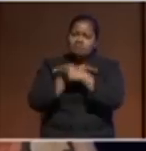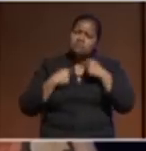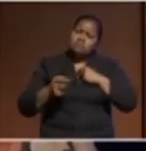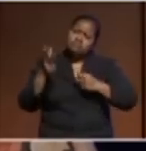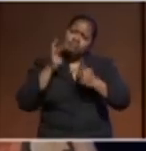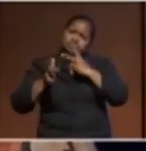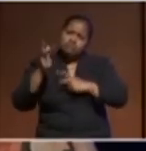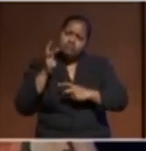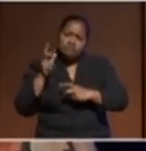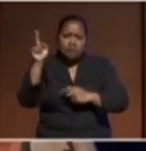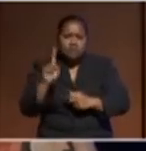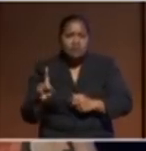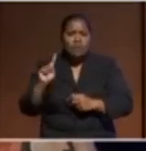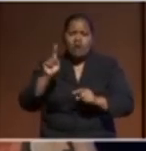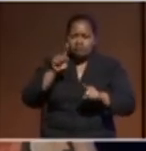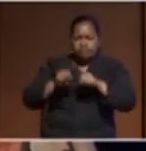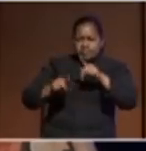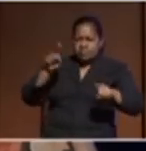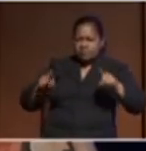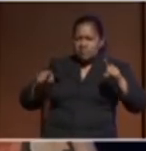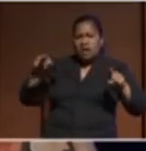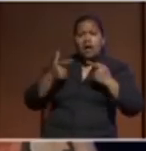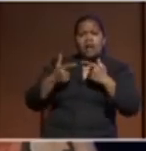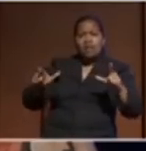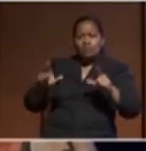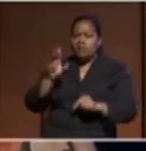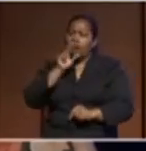that we've heard different aspects of that language spoken